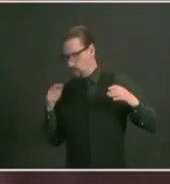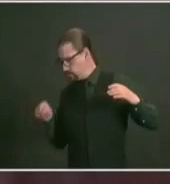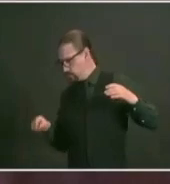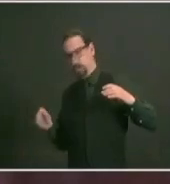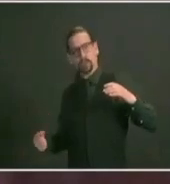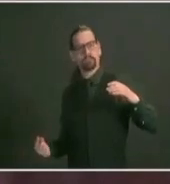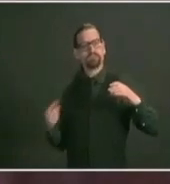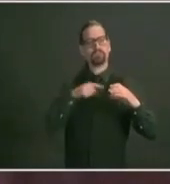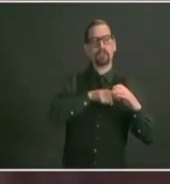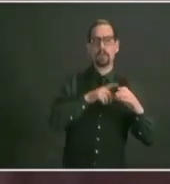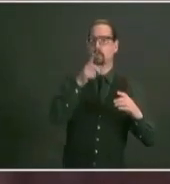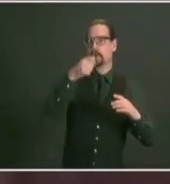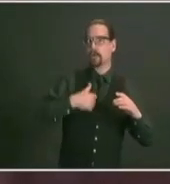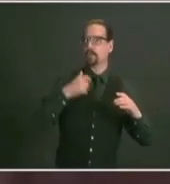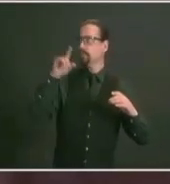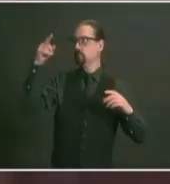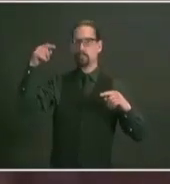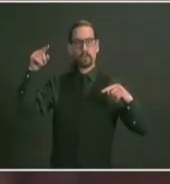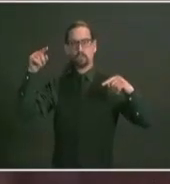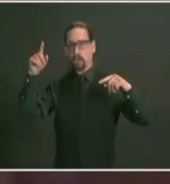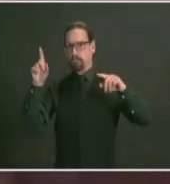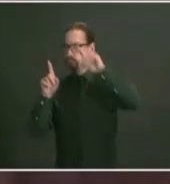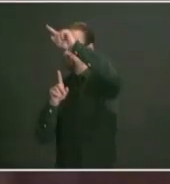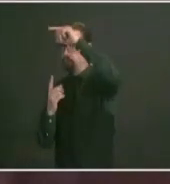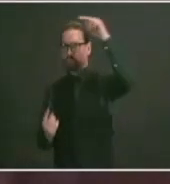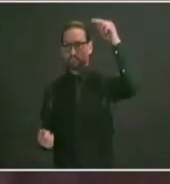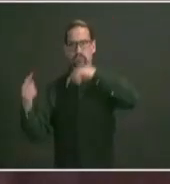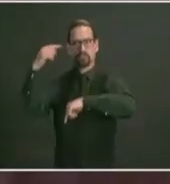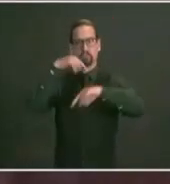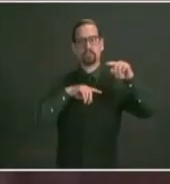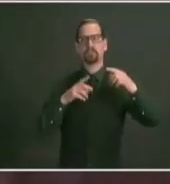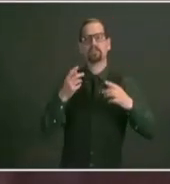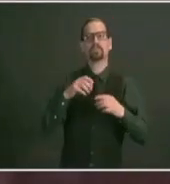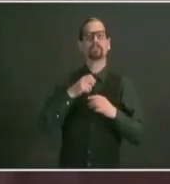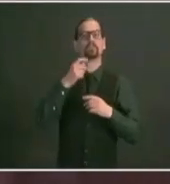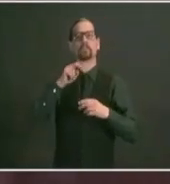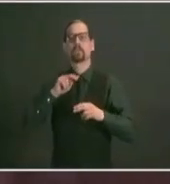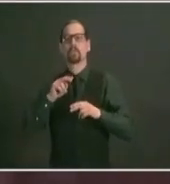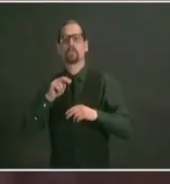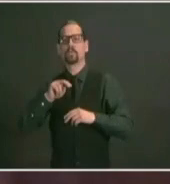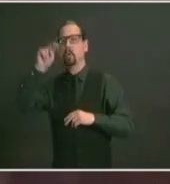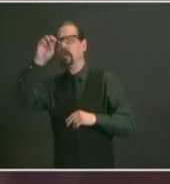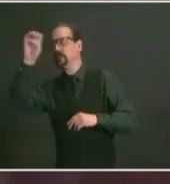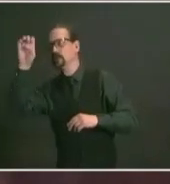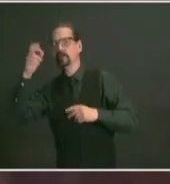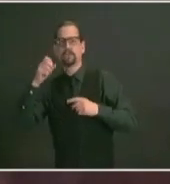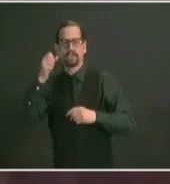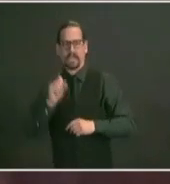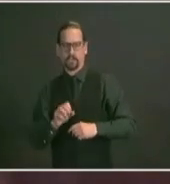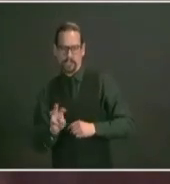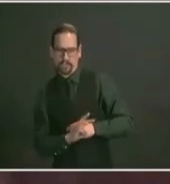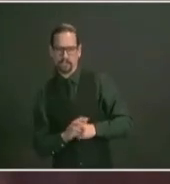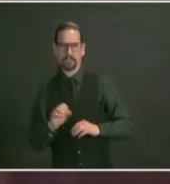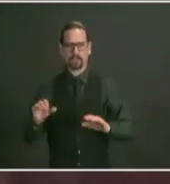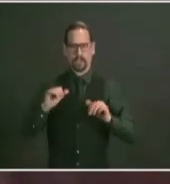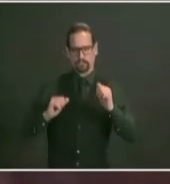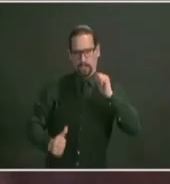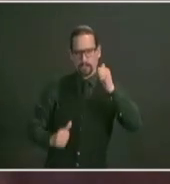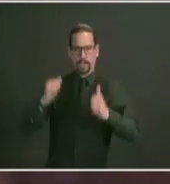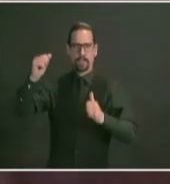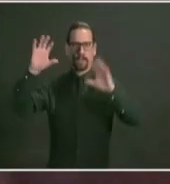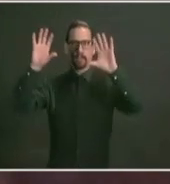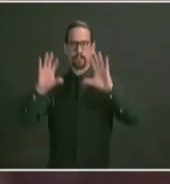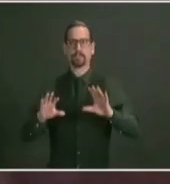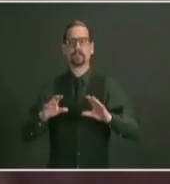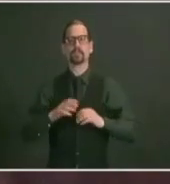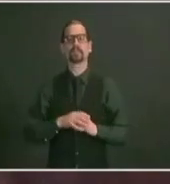northwestern rhode island that the team is continuing to plan the location for you'll be able to register for these sites in the same way that